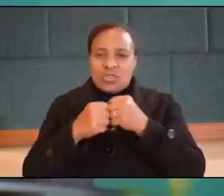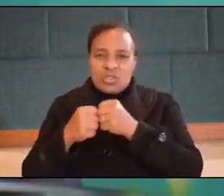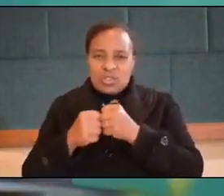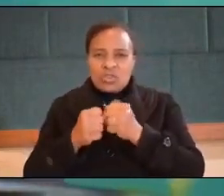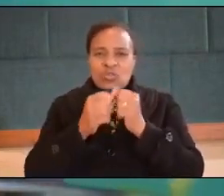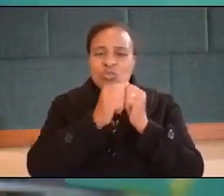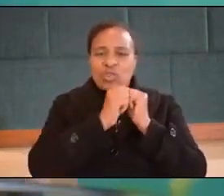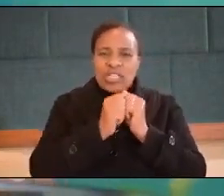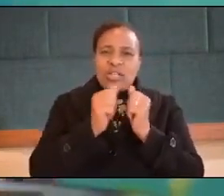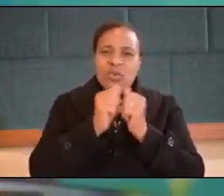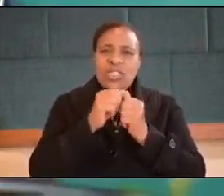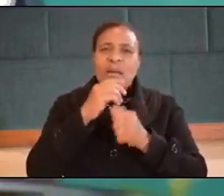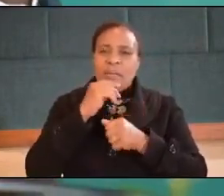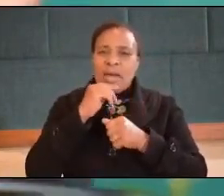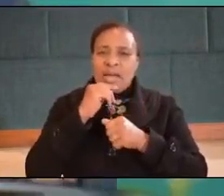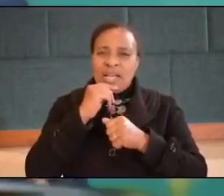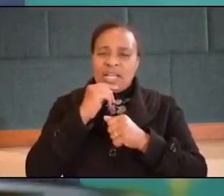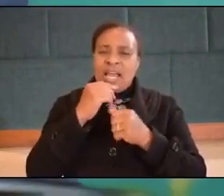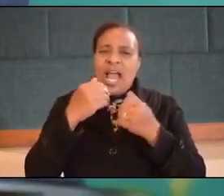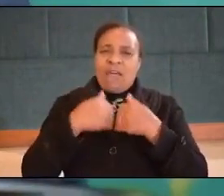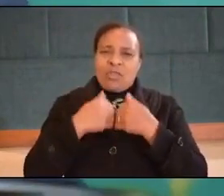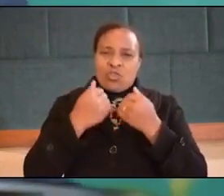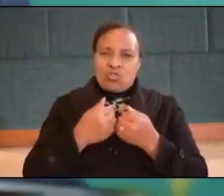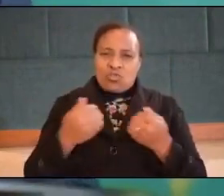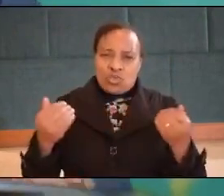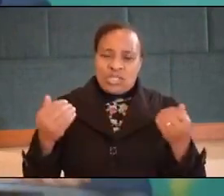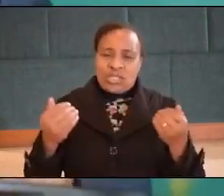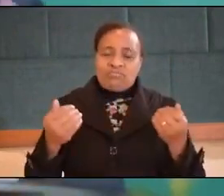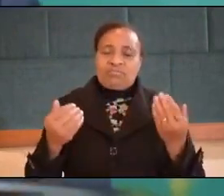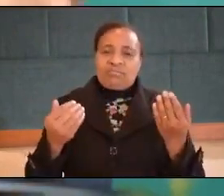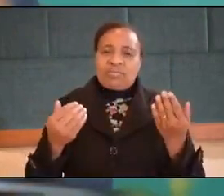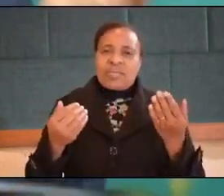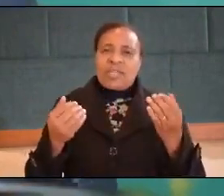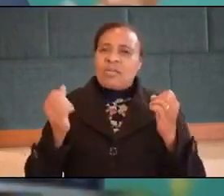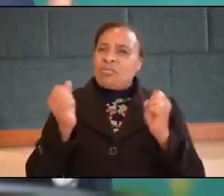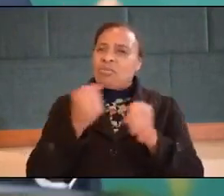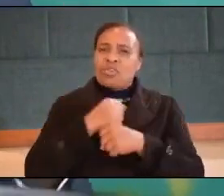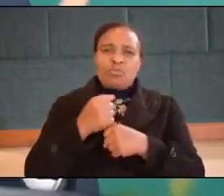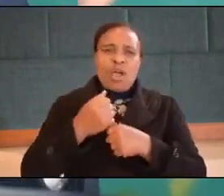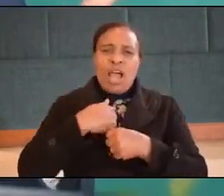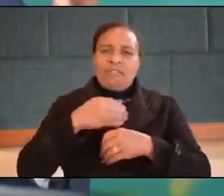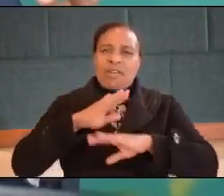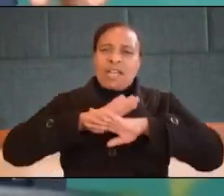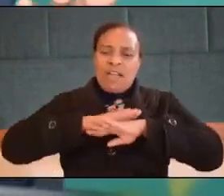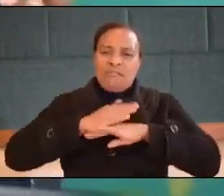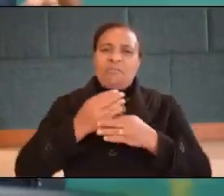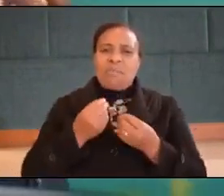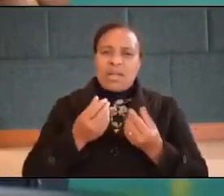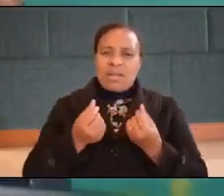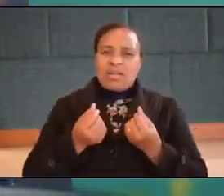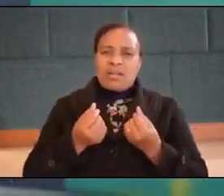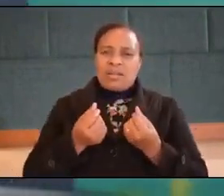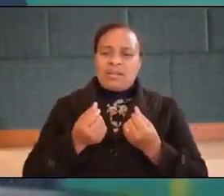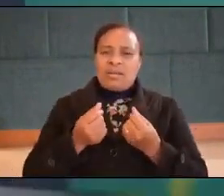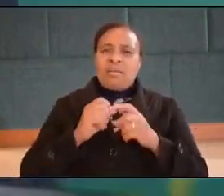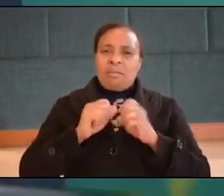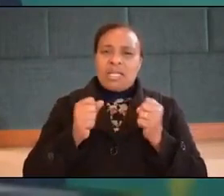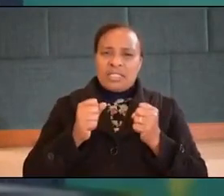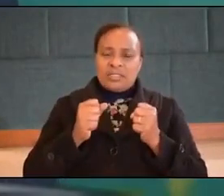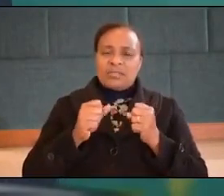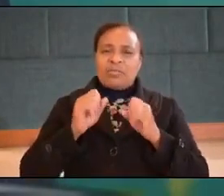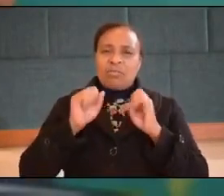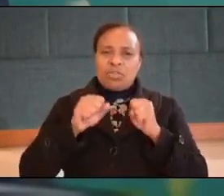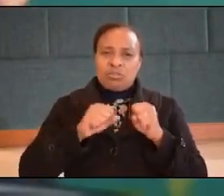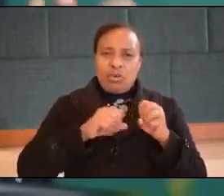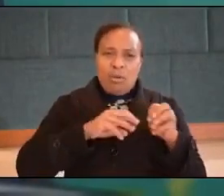together with that man when we were having children and we didn't have enough money but you know we would be able